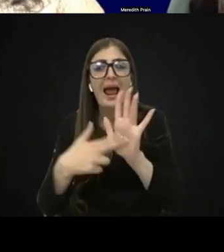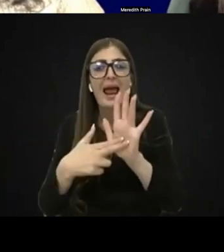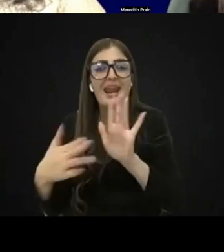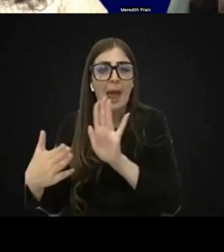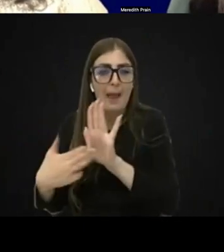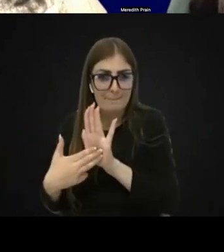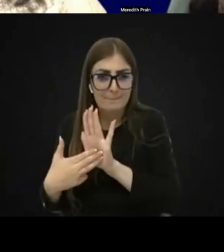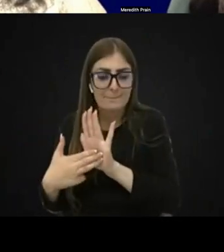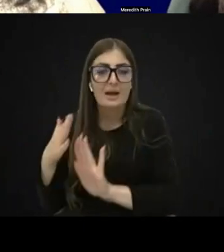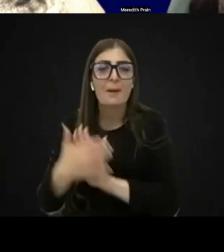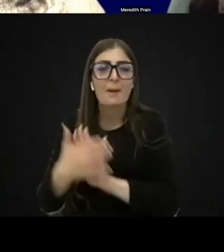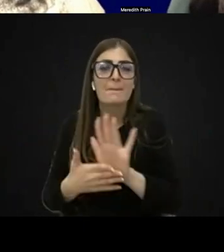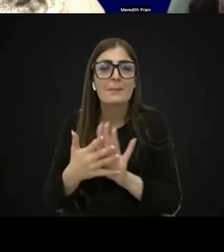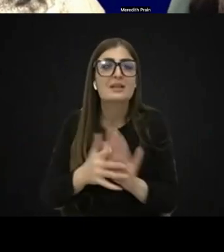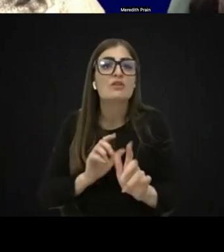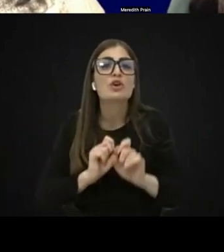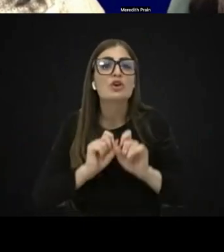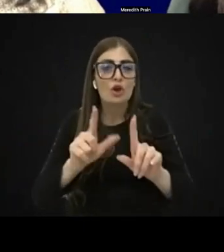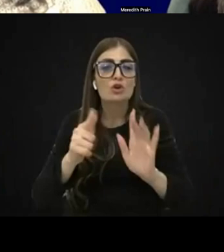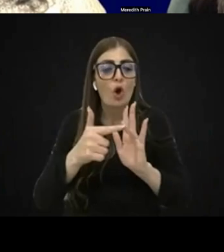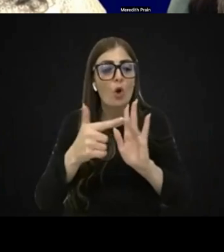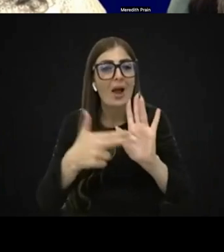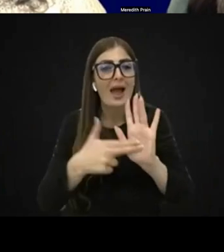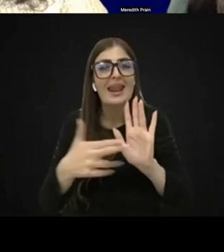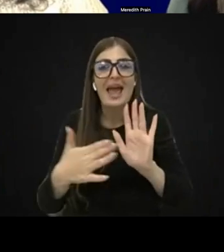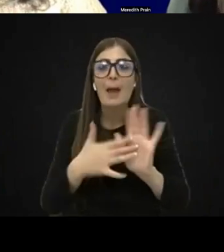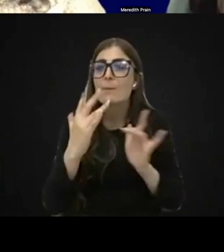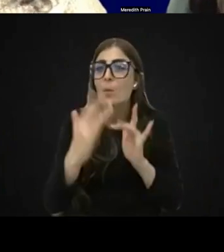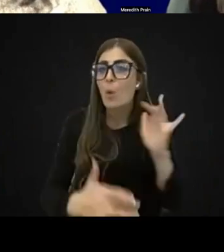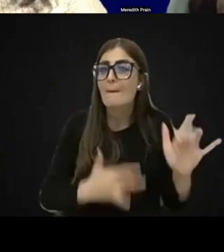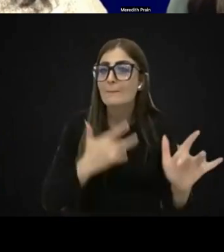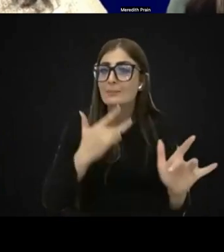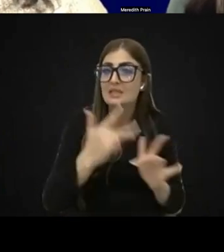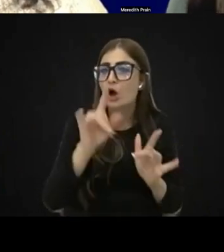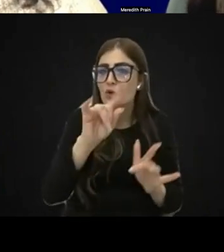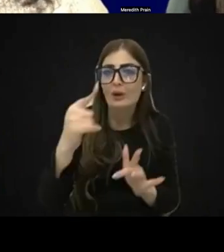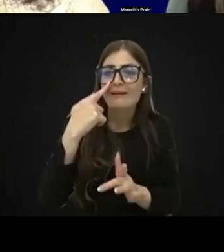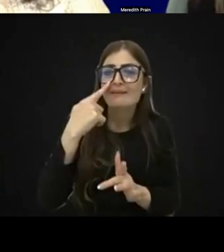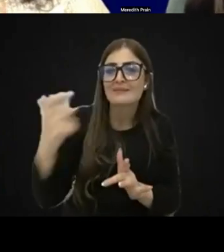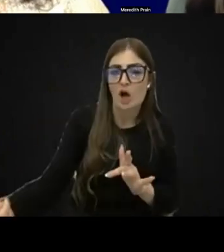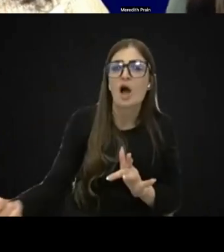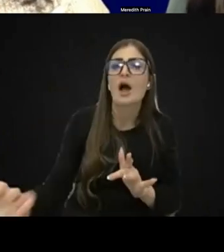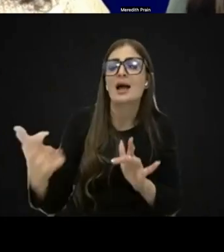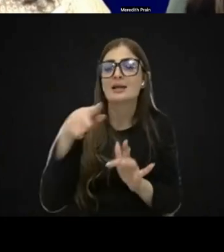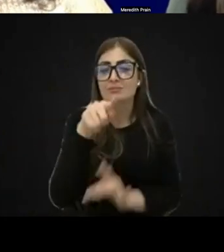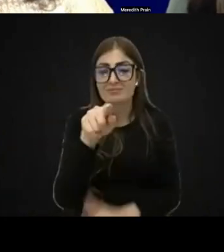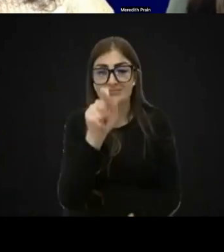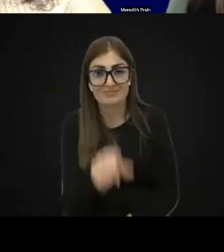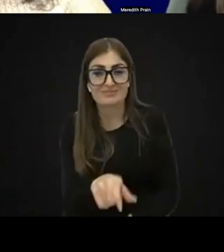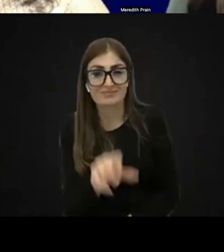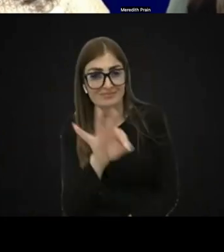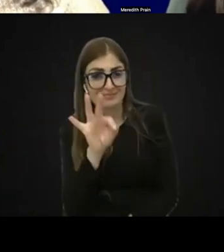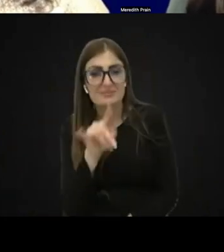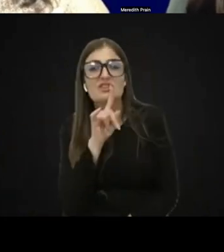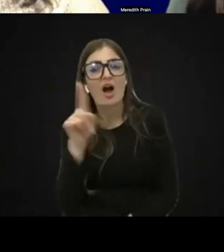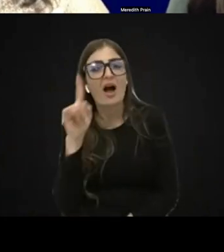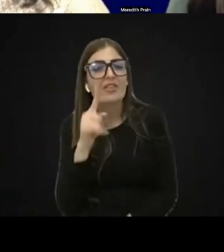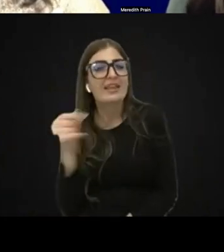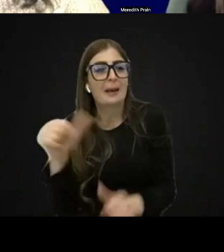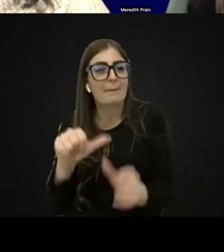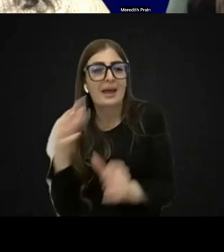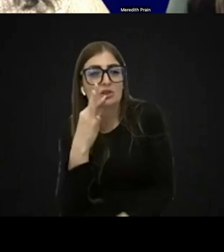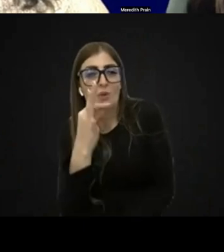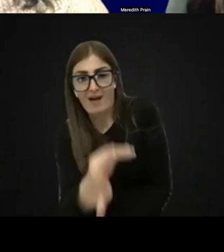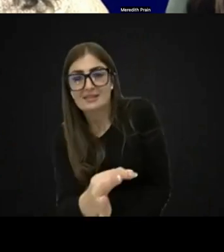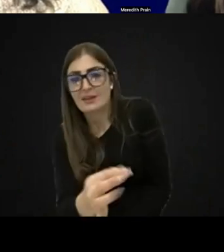even if you go to the O&M website, and you can find an O&M, and I would direct that question to an O